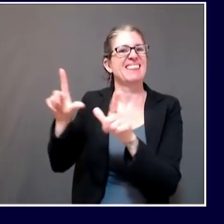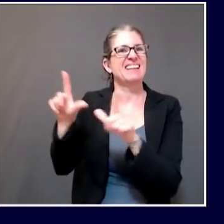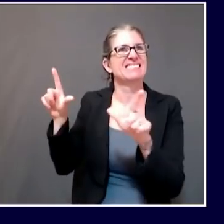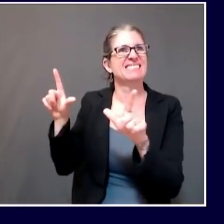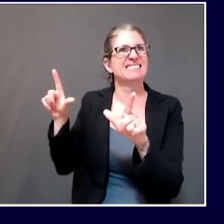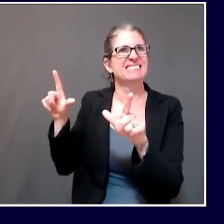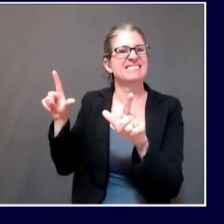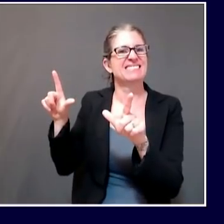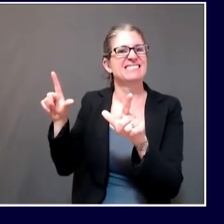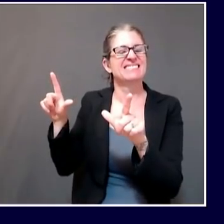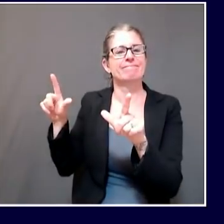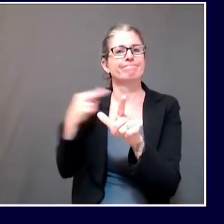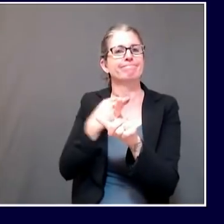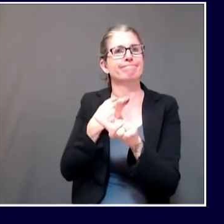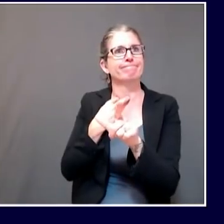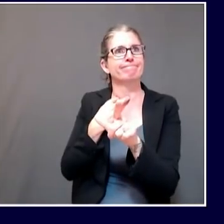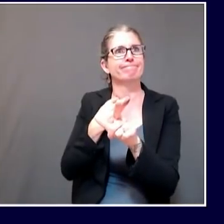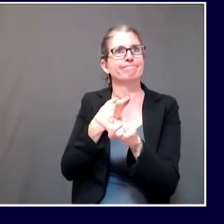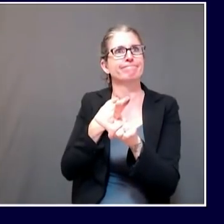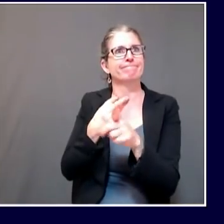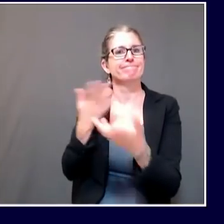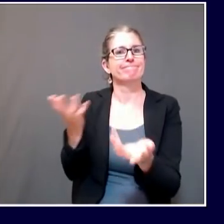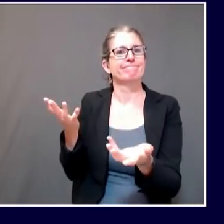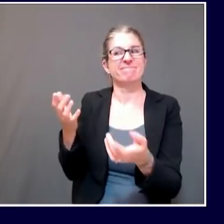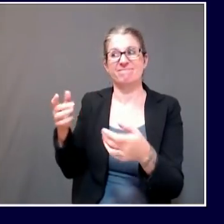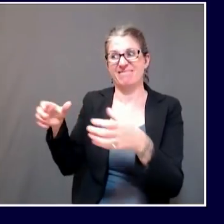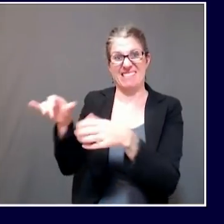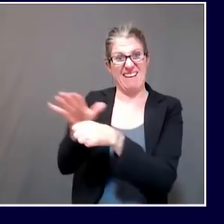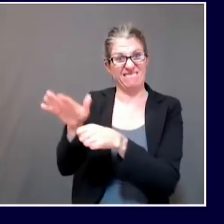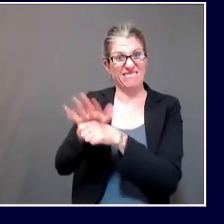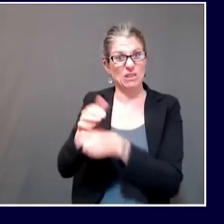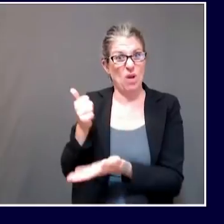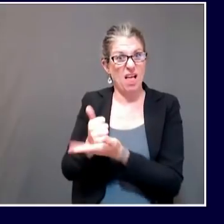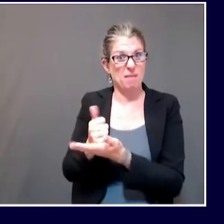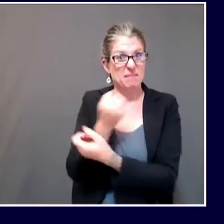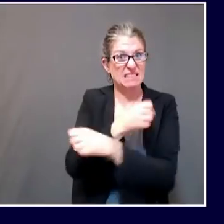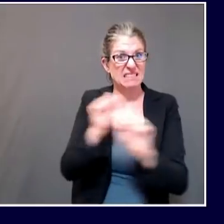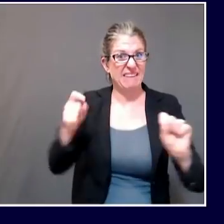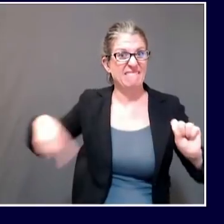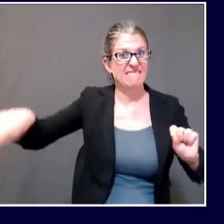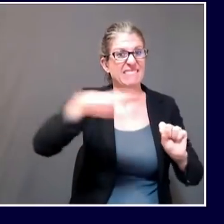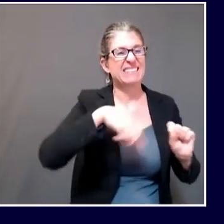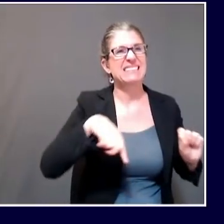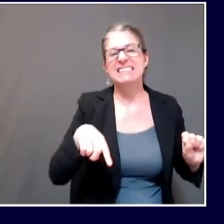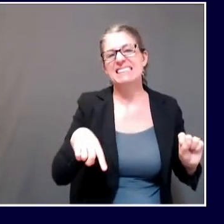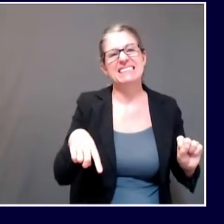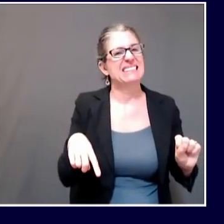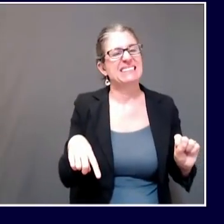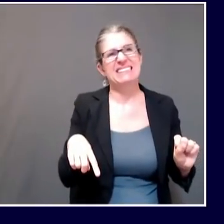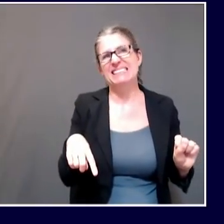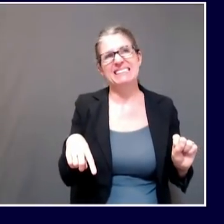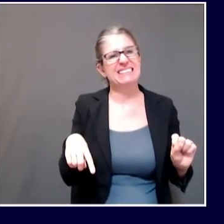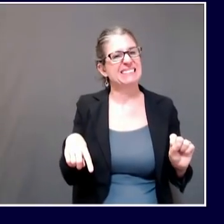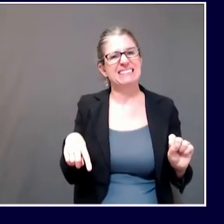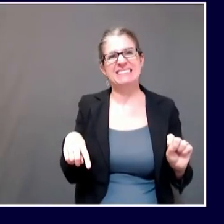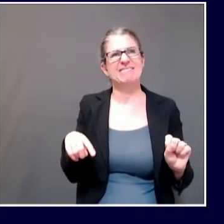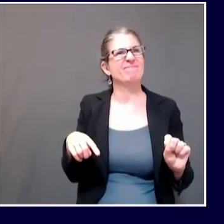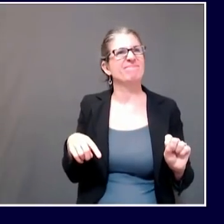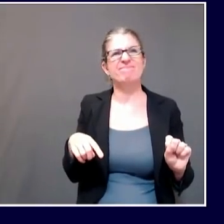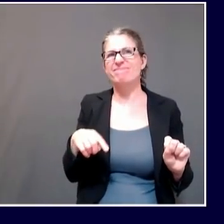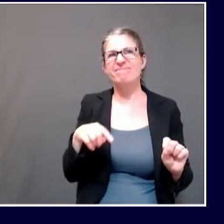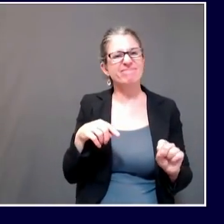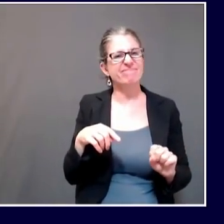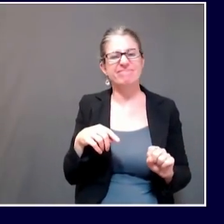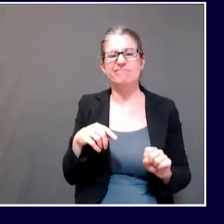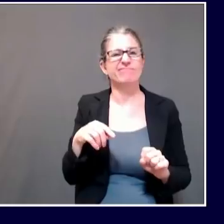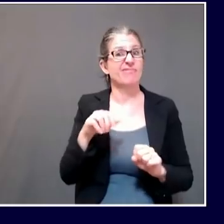while it was updated, it was not changed with regard to these large outdoor gatherings, we felt we had no choice when after